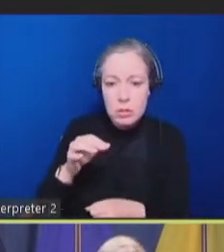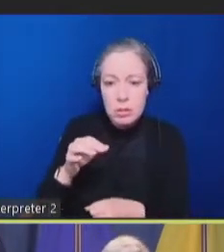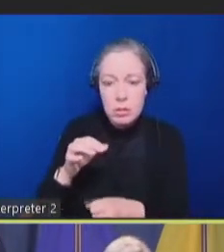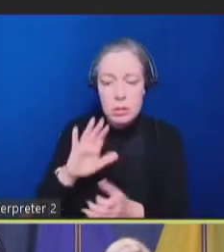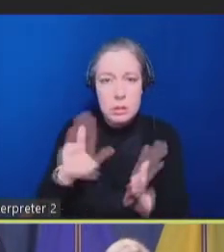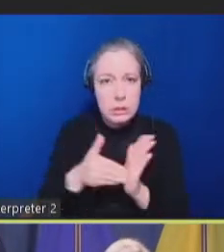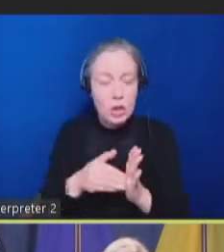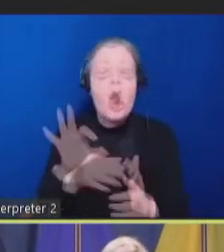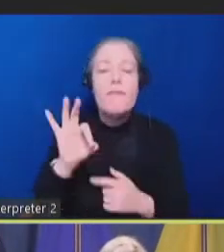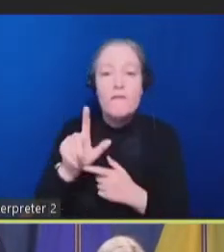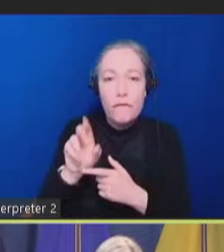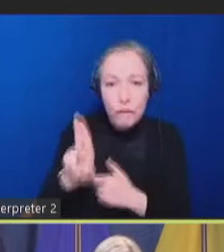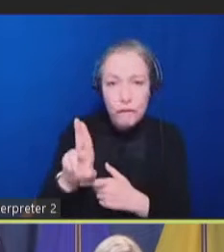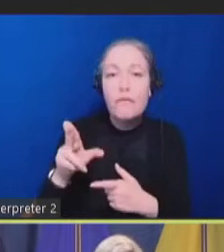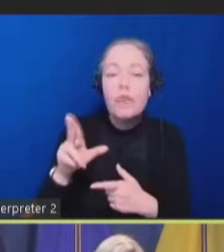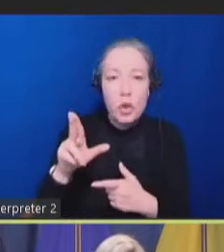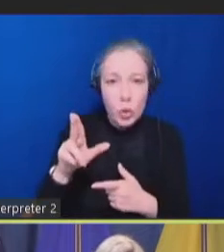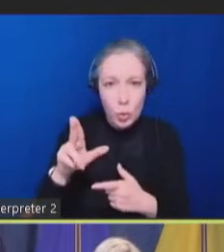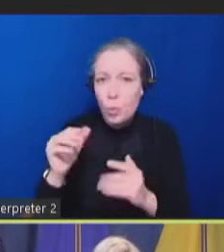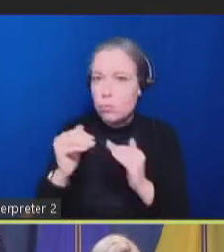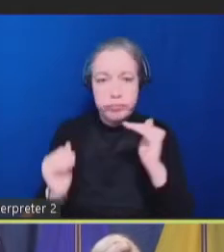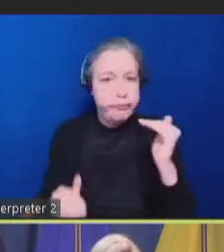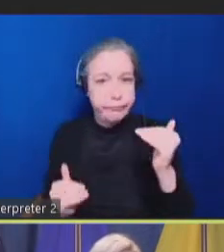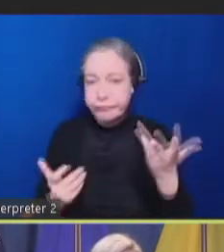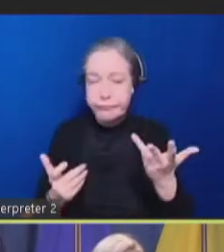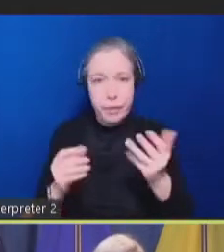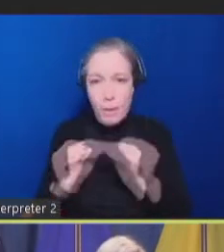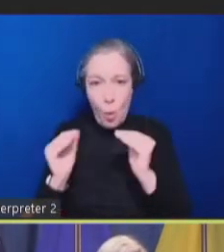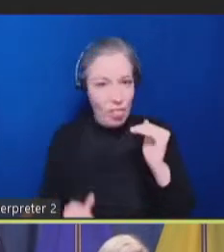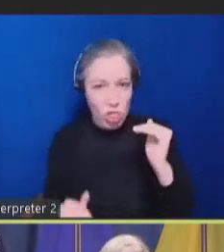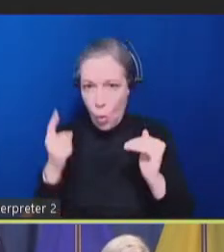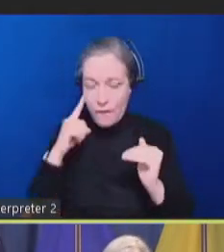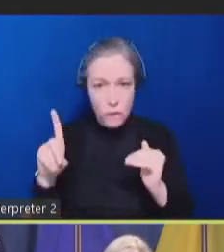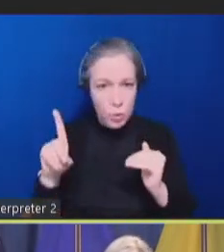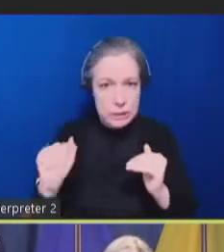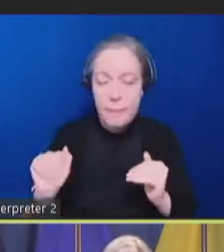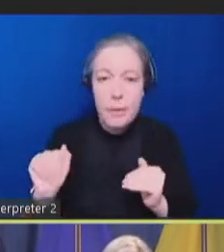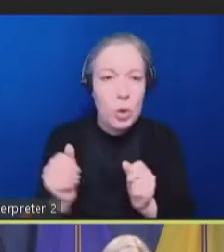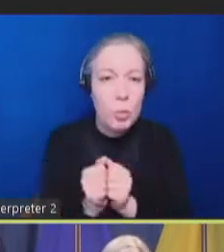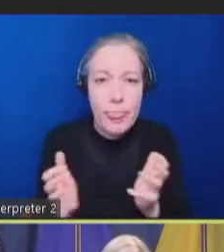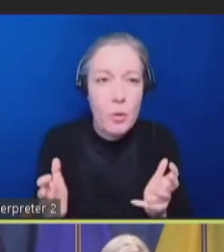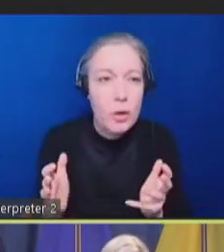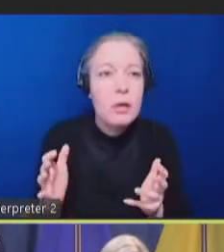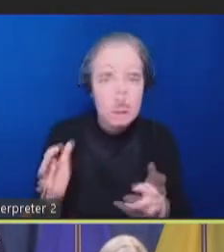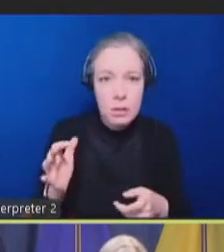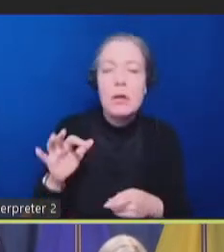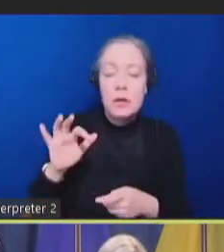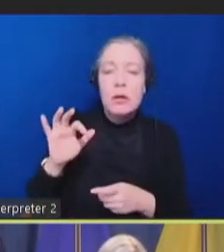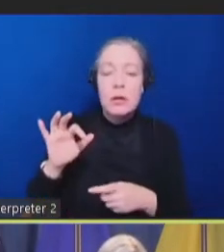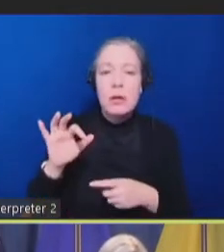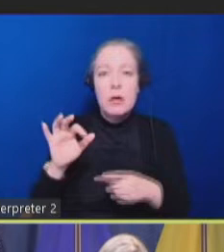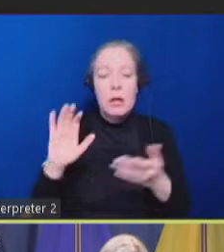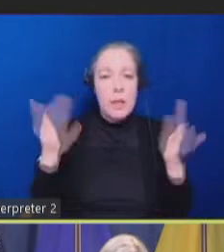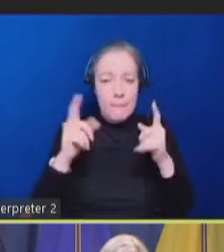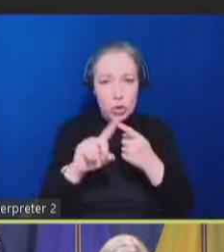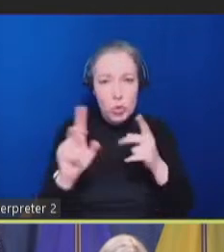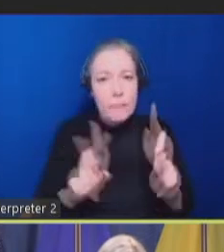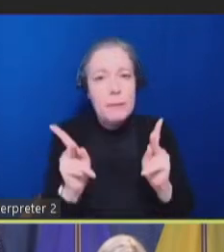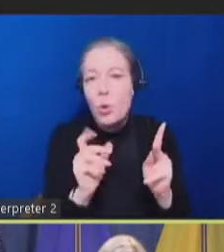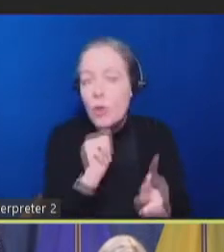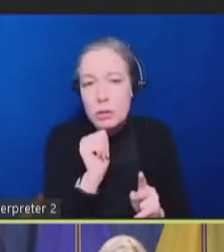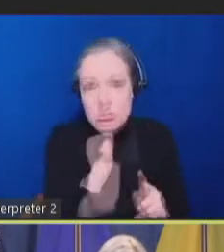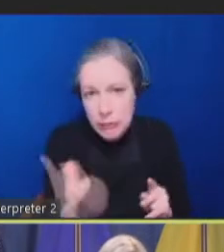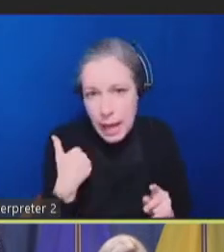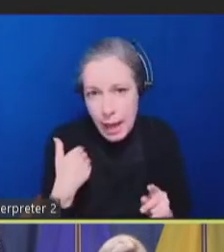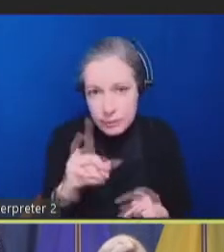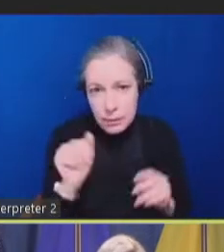vaccine uptake over that time, the percent change was lower in people with disabilities, 11 versus 18%.